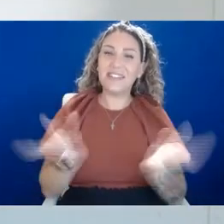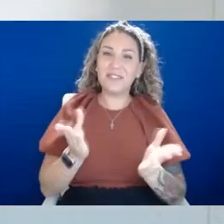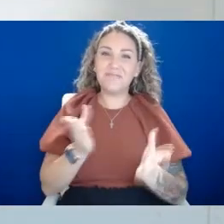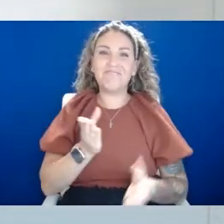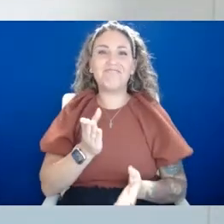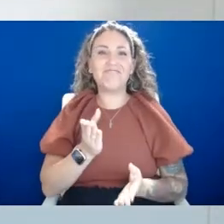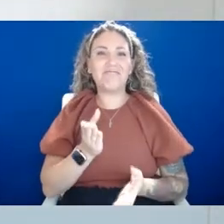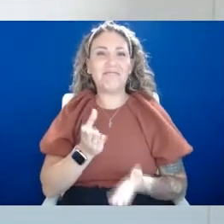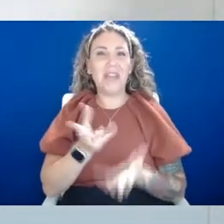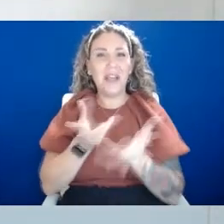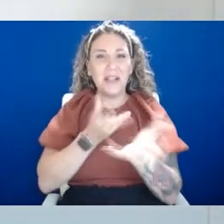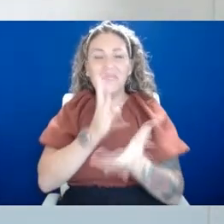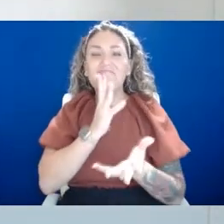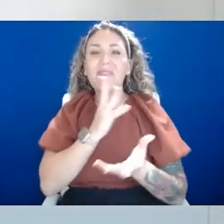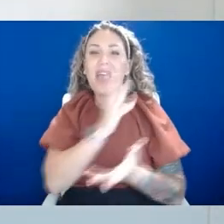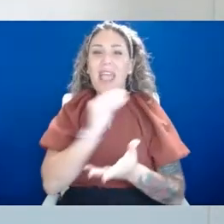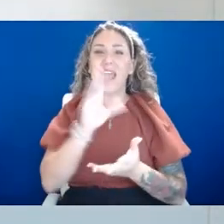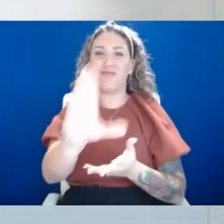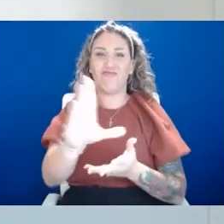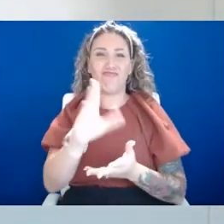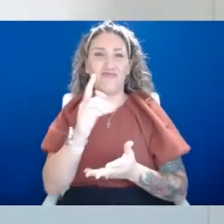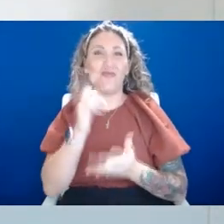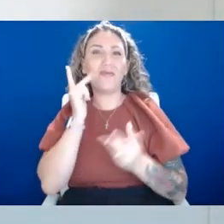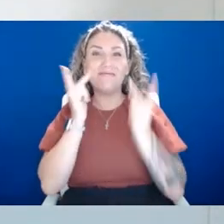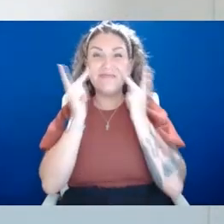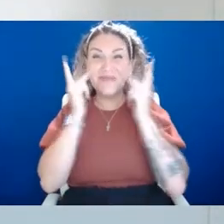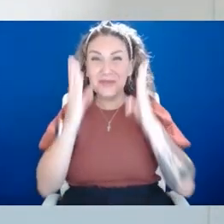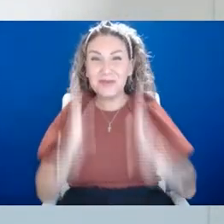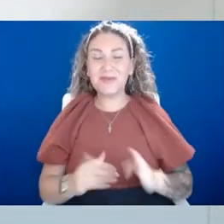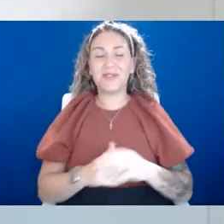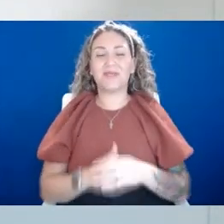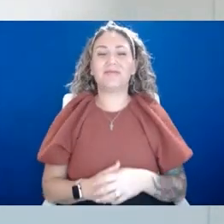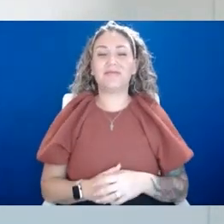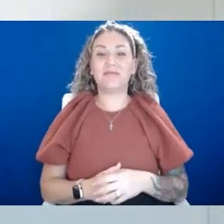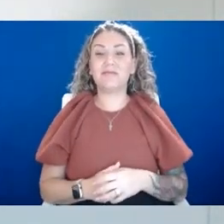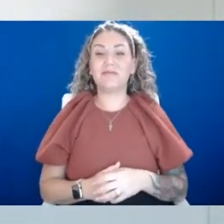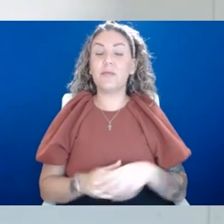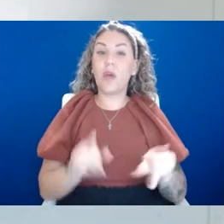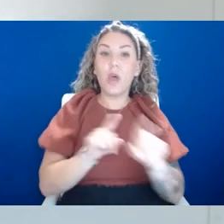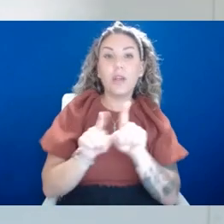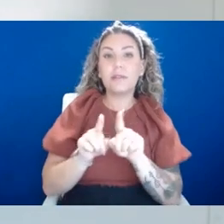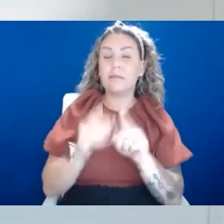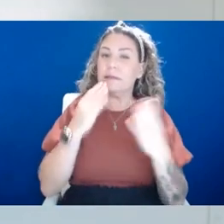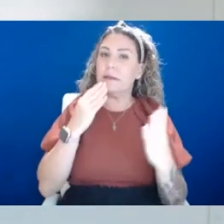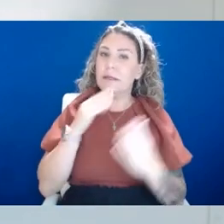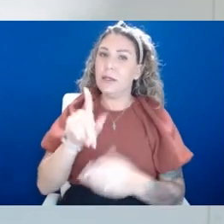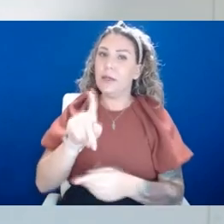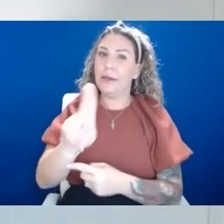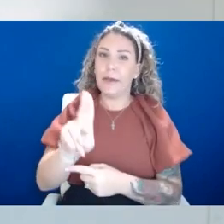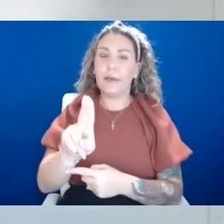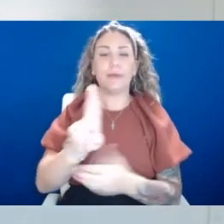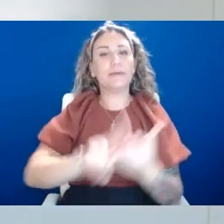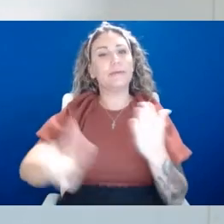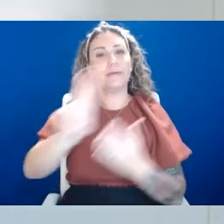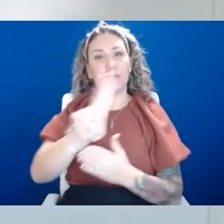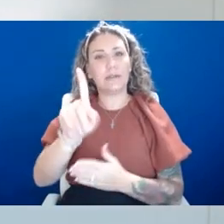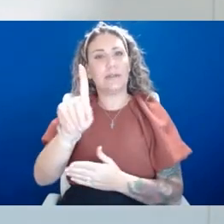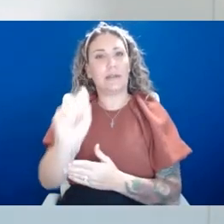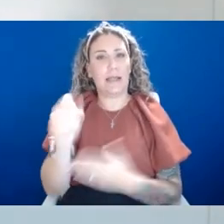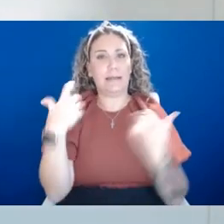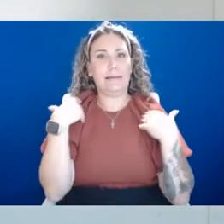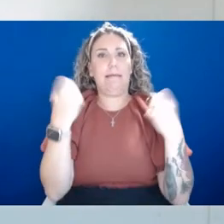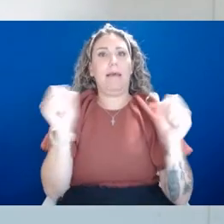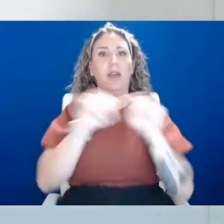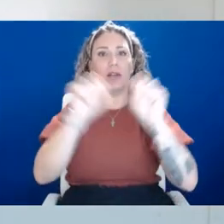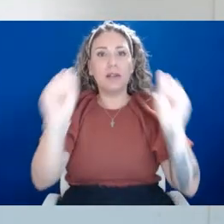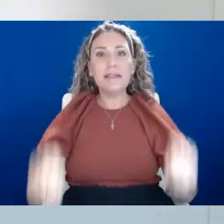guys and your audience as well. And again, thanks, you know, thank you so much to KU for the University of Kansas Health System for, like, jumping on board as